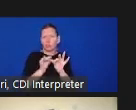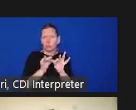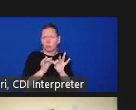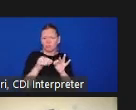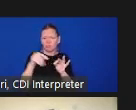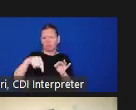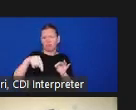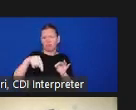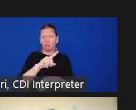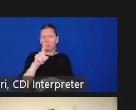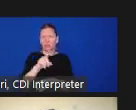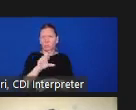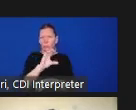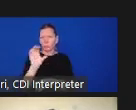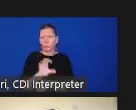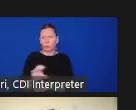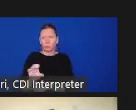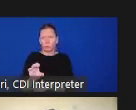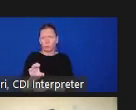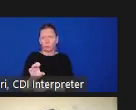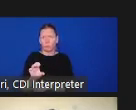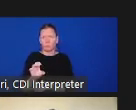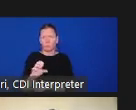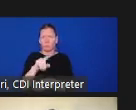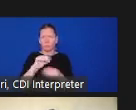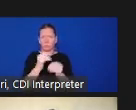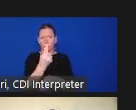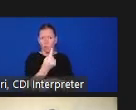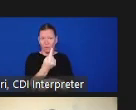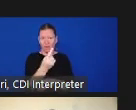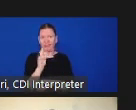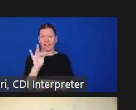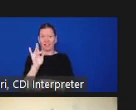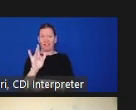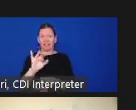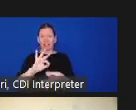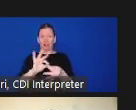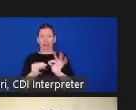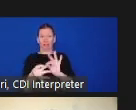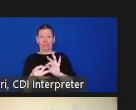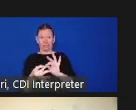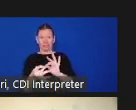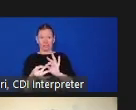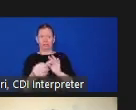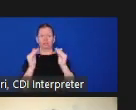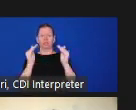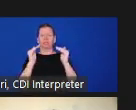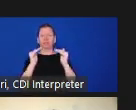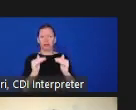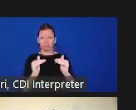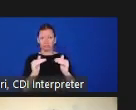2. Choose a language. 3. Click Mute Original Audio.